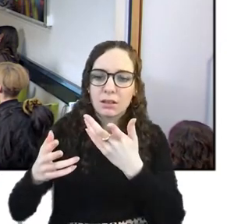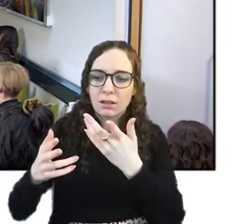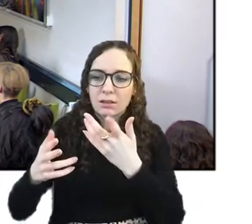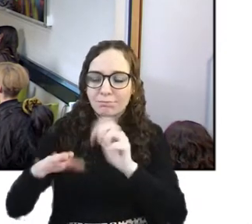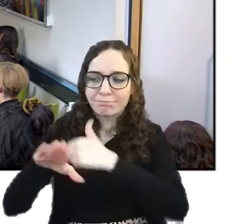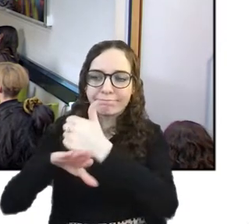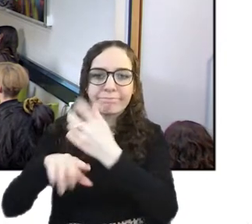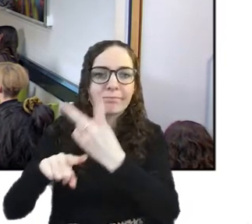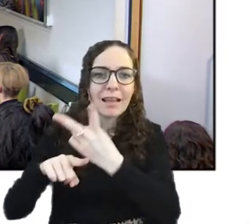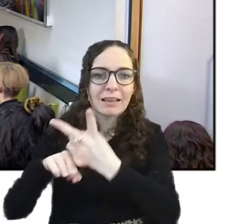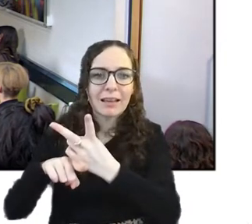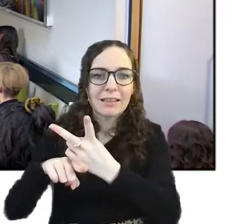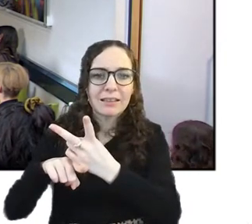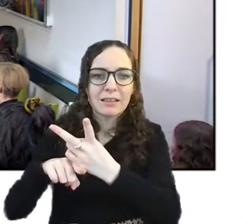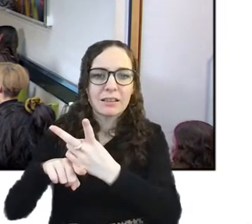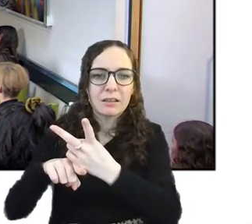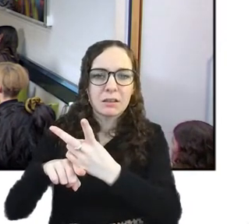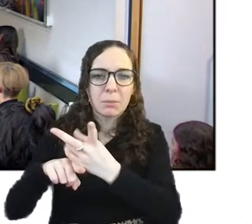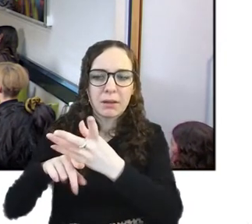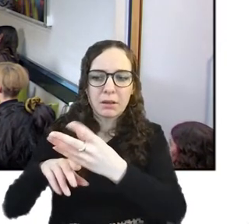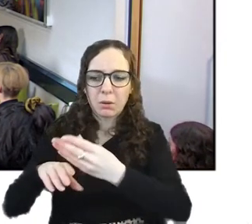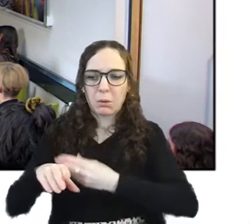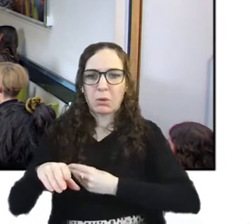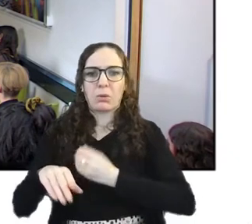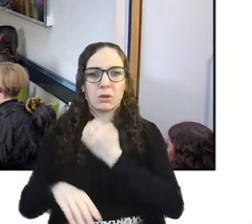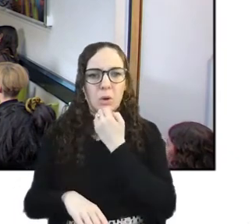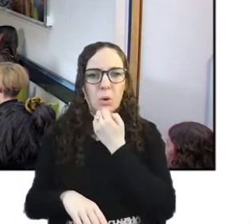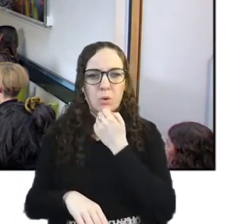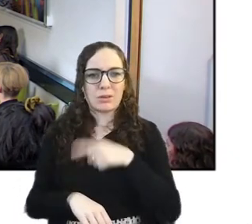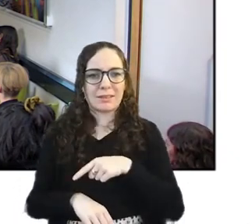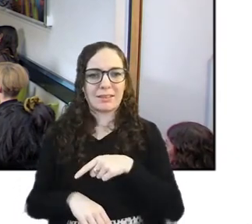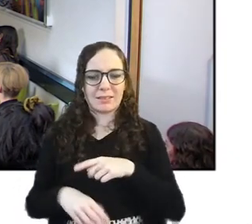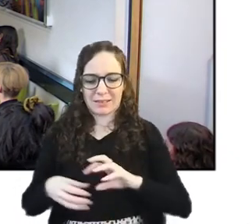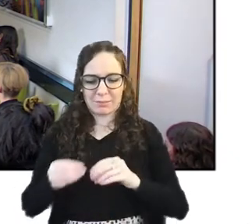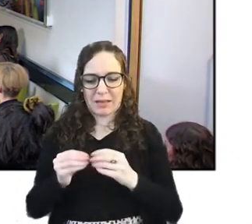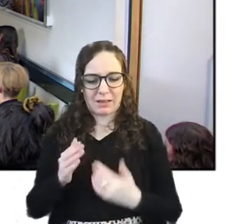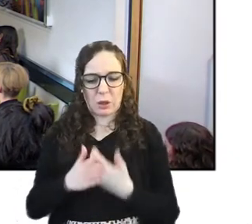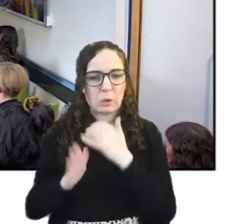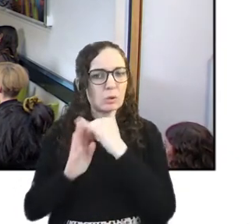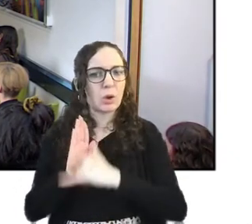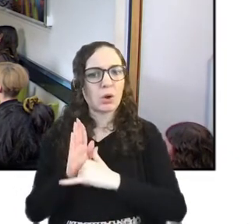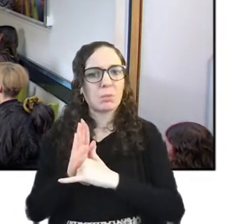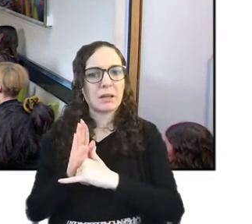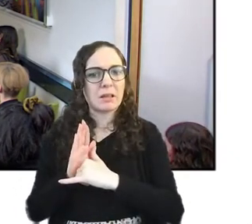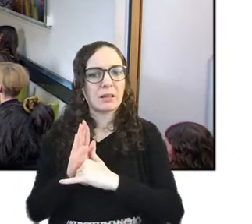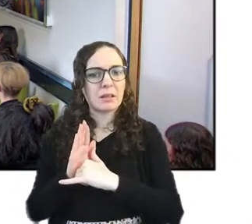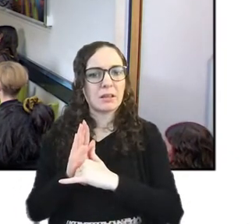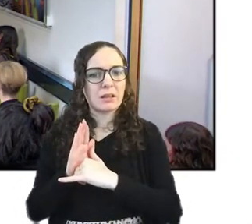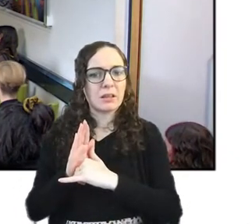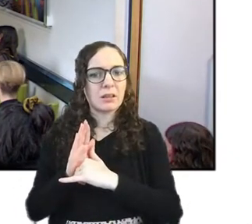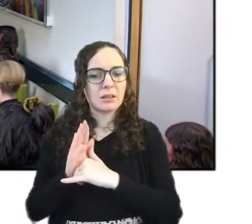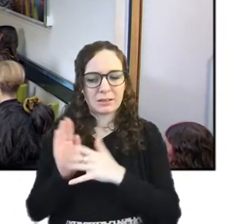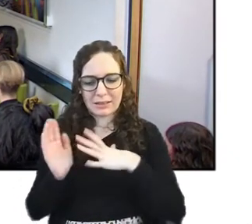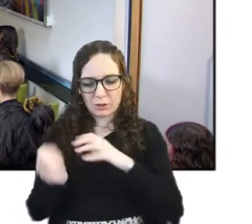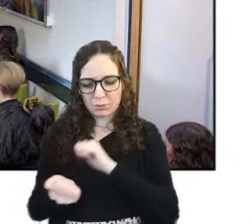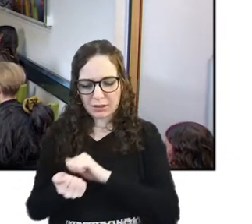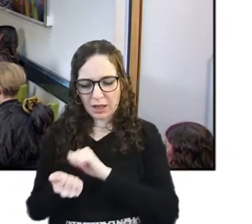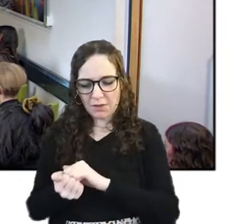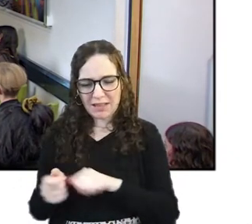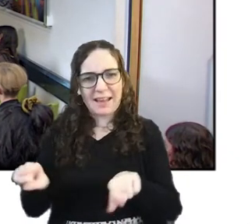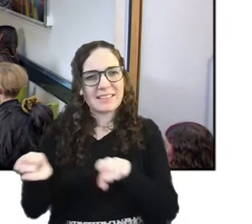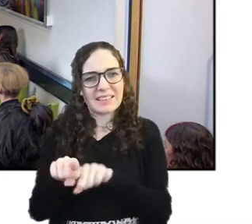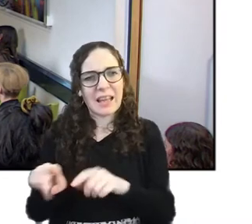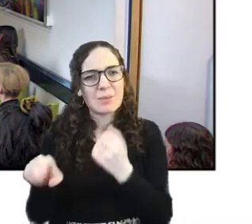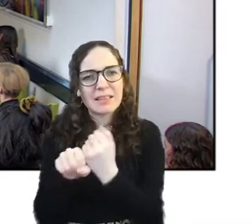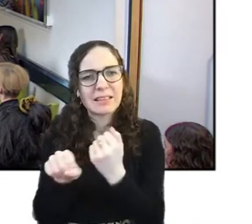is that like something else have you created just a new like document and a new record that now you have to preserve but i thought it was also